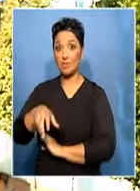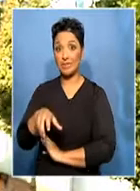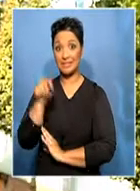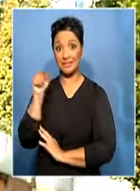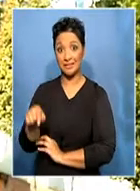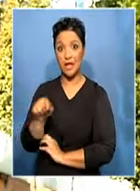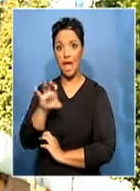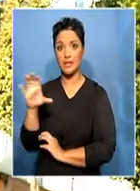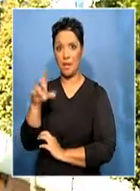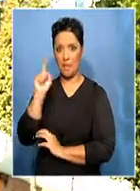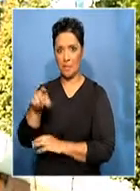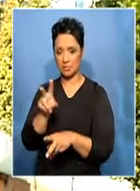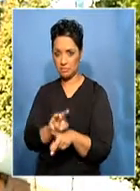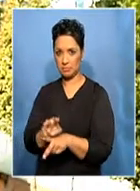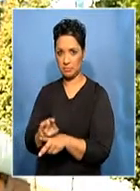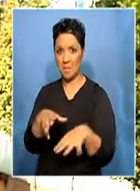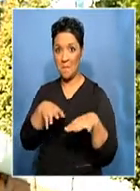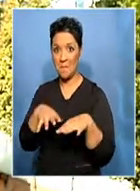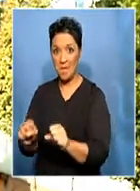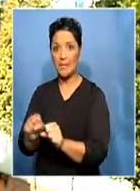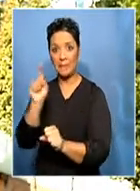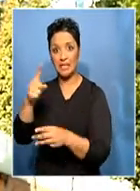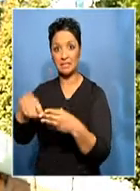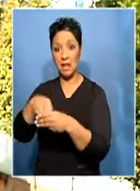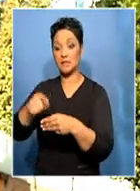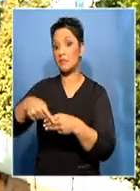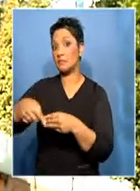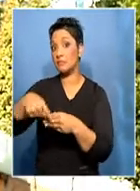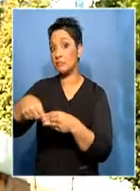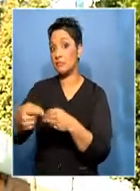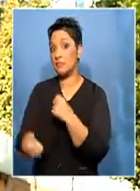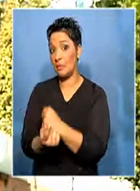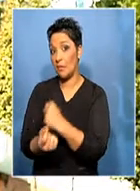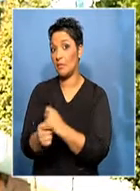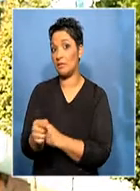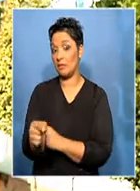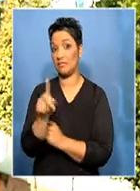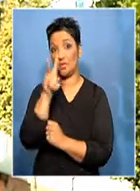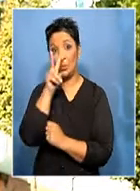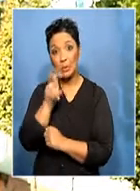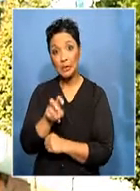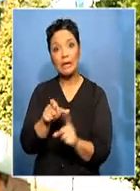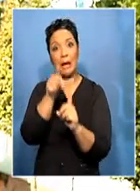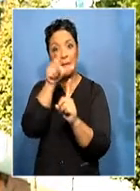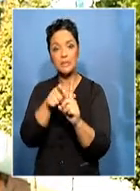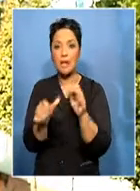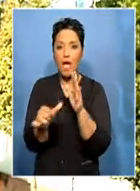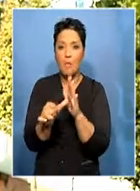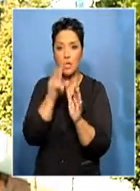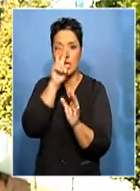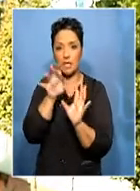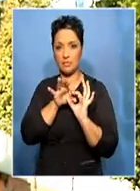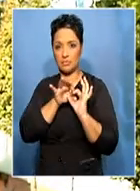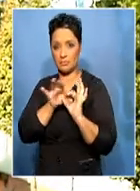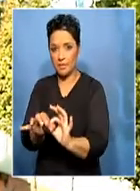ANC is keeping a very close eye as to how it relates to the party at this point. You need a figure that will bring that